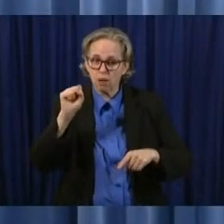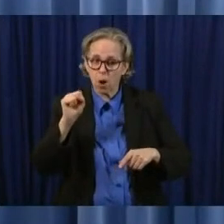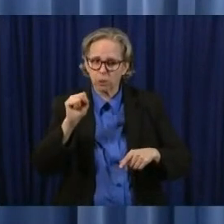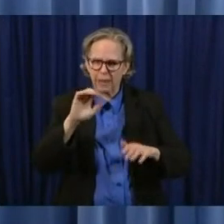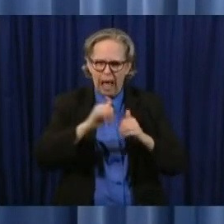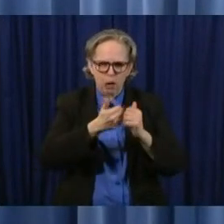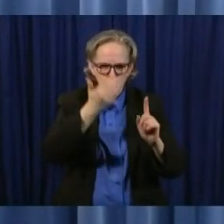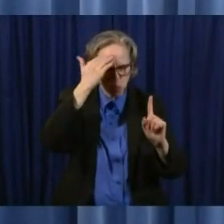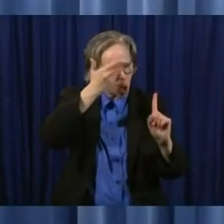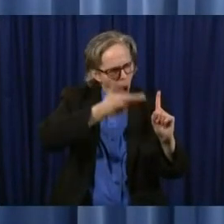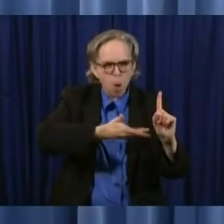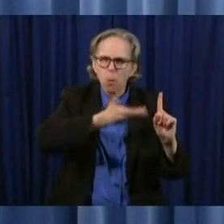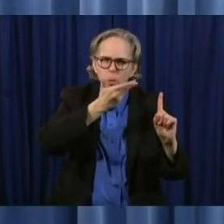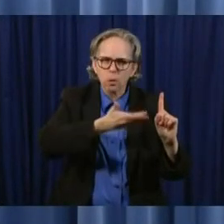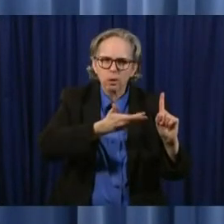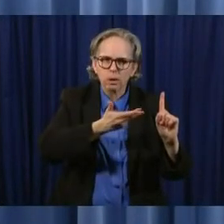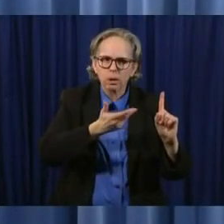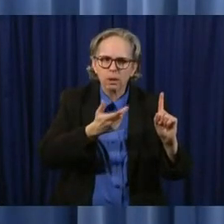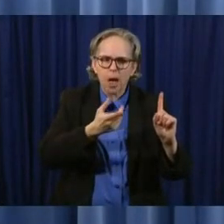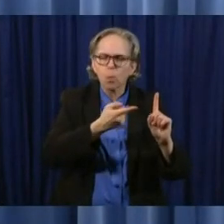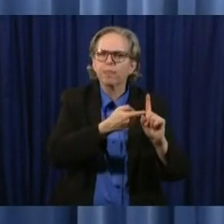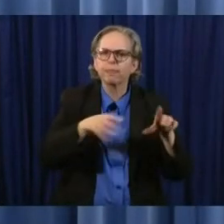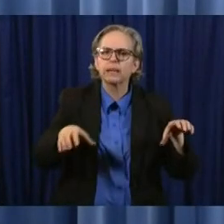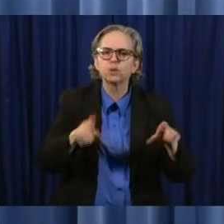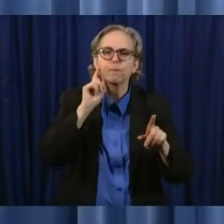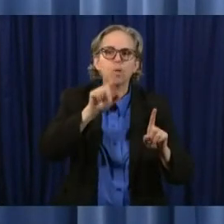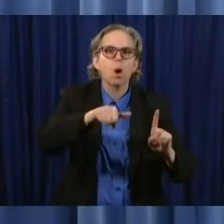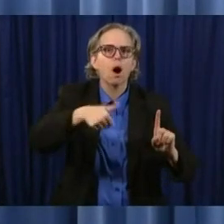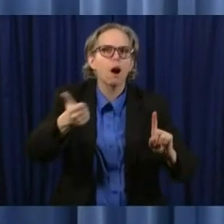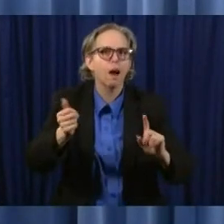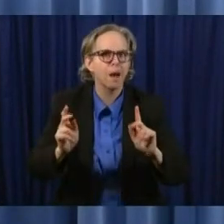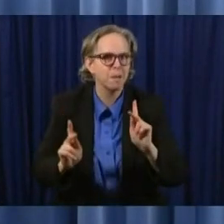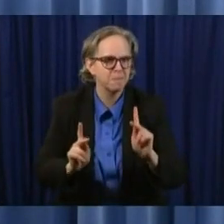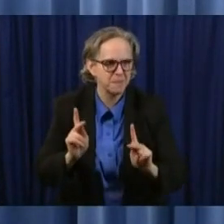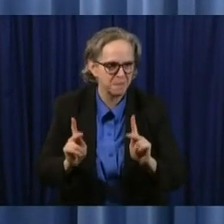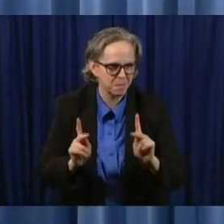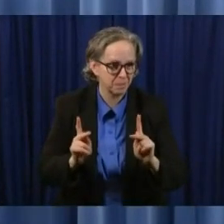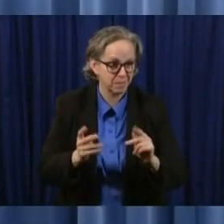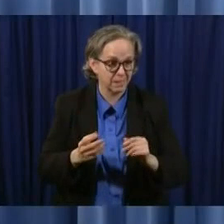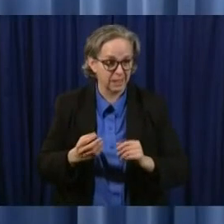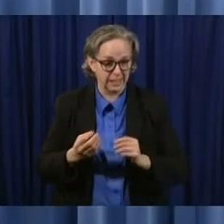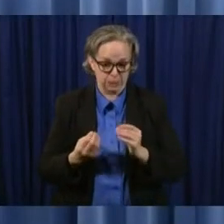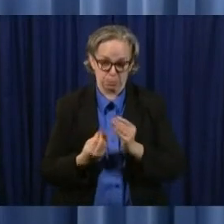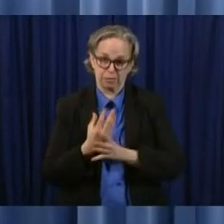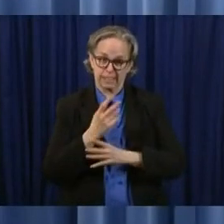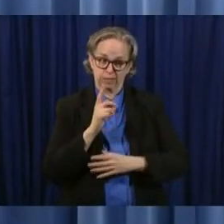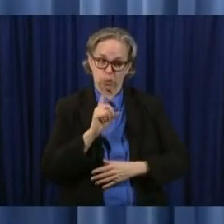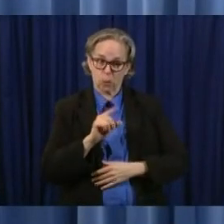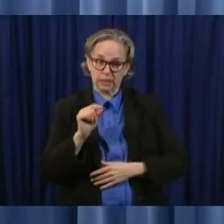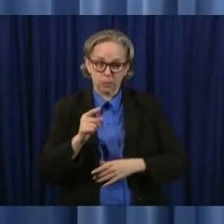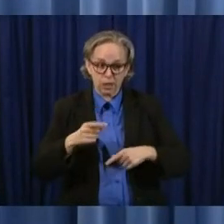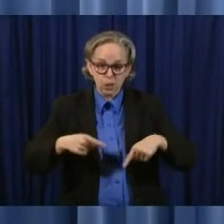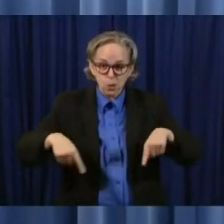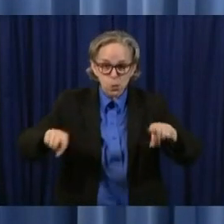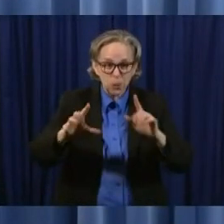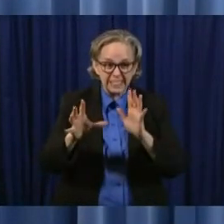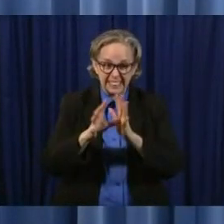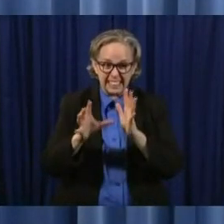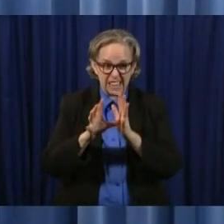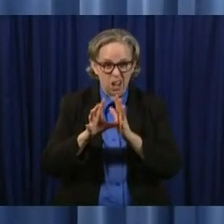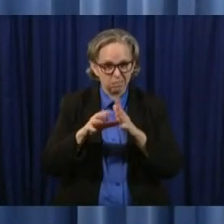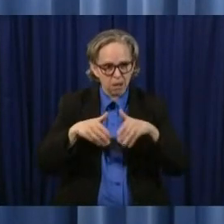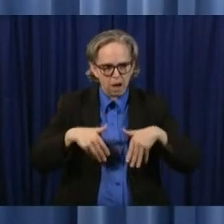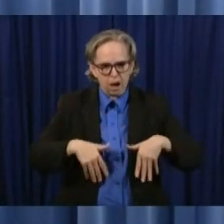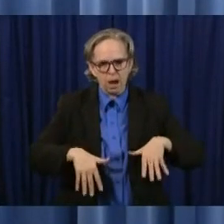in the spring of 2020 for you seniors you gave up a lot bill continues you gave